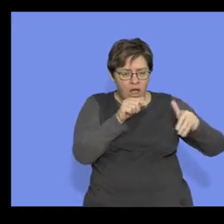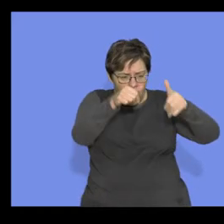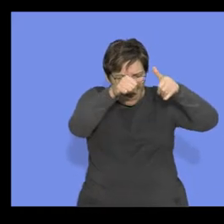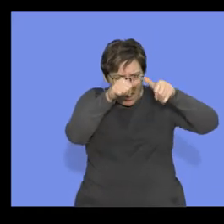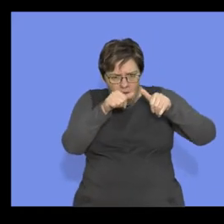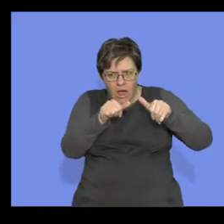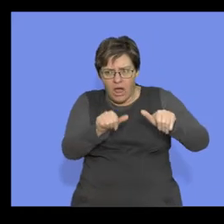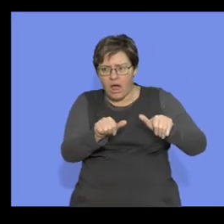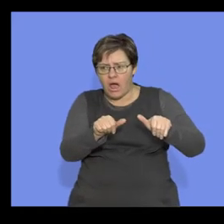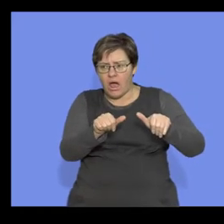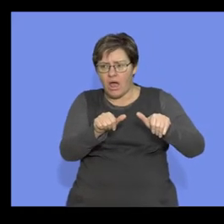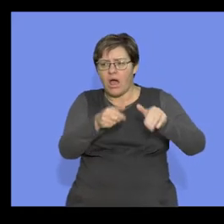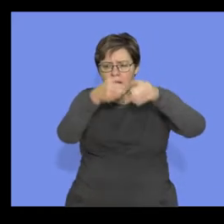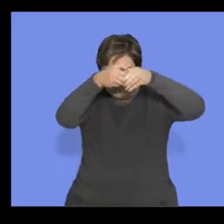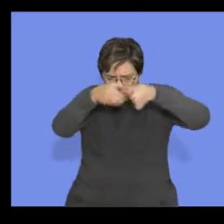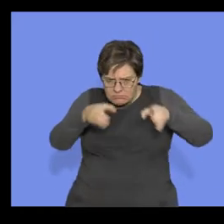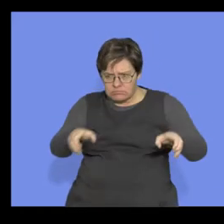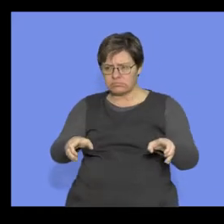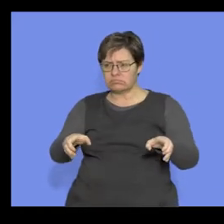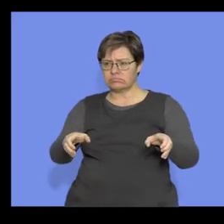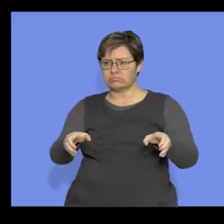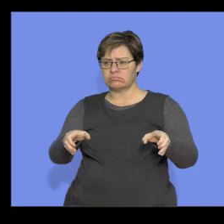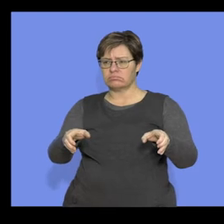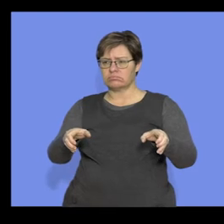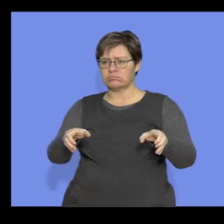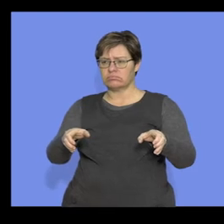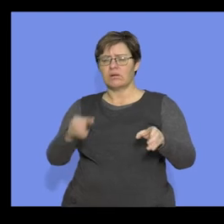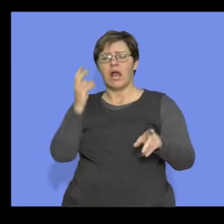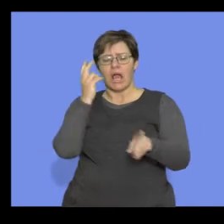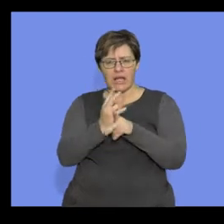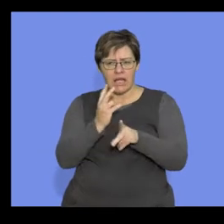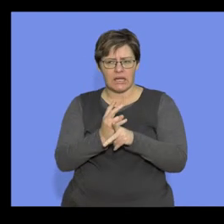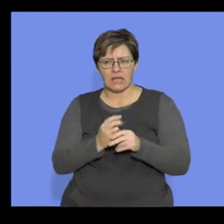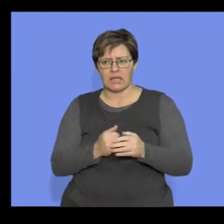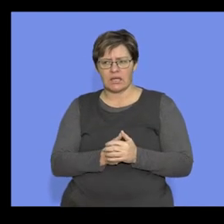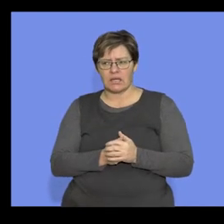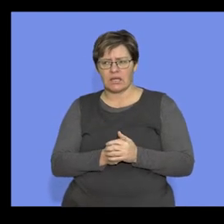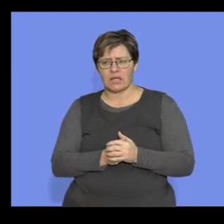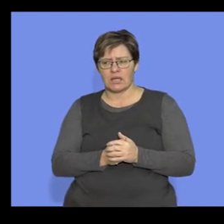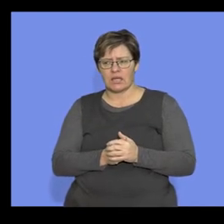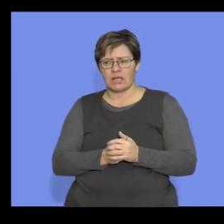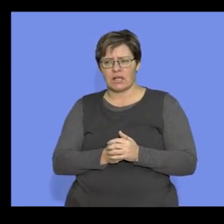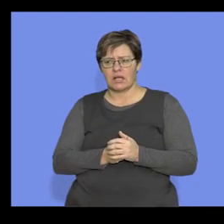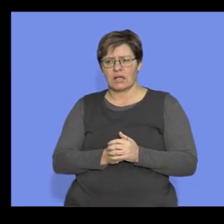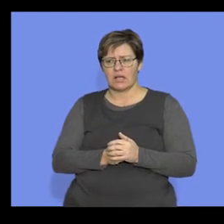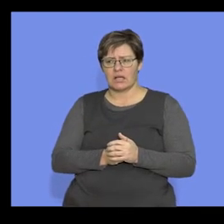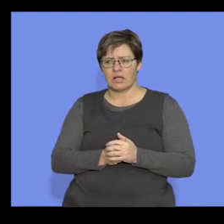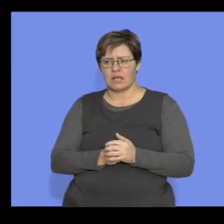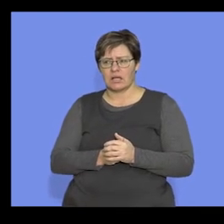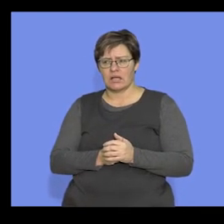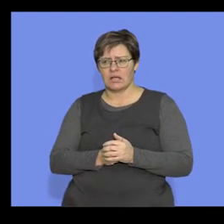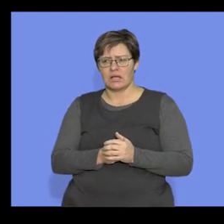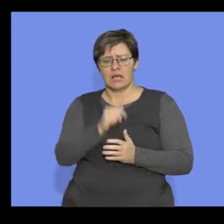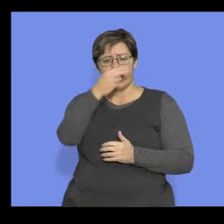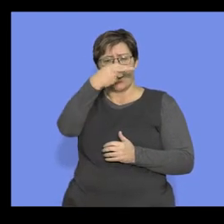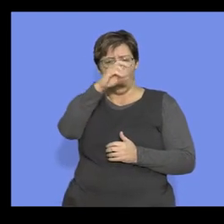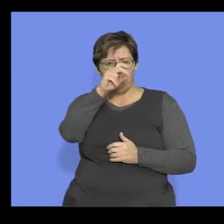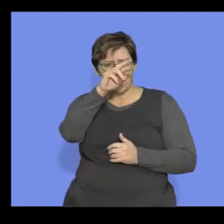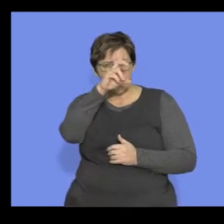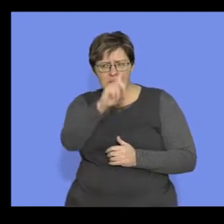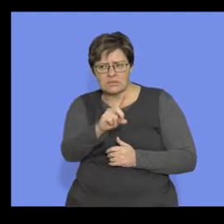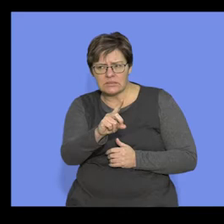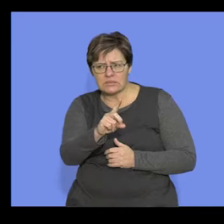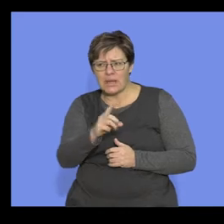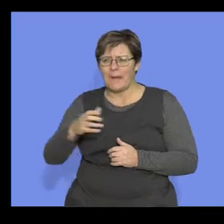on? We have a separation again. This hominid group of